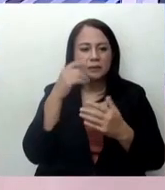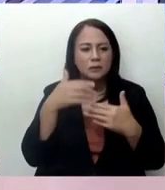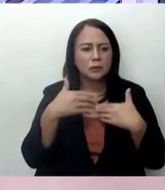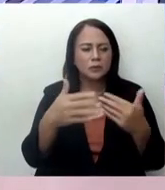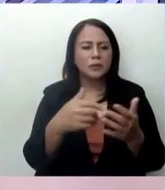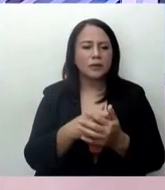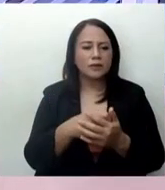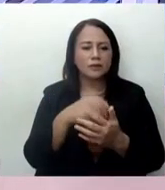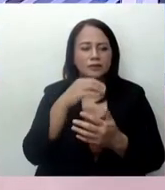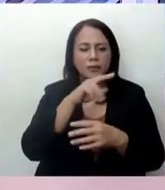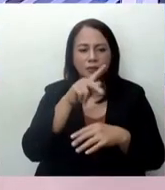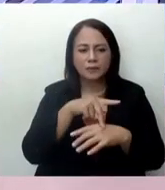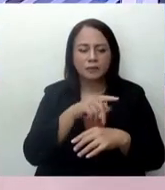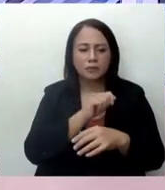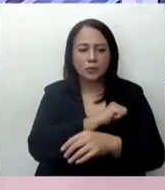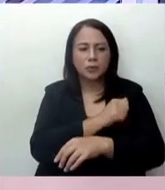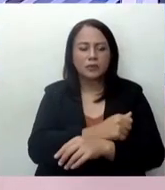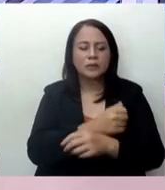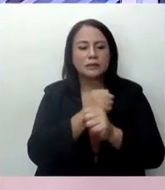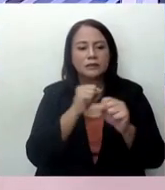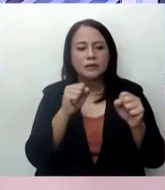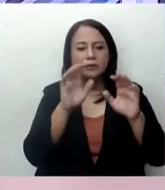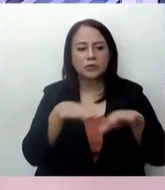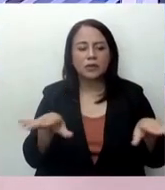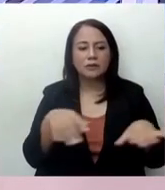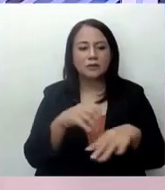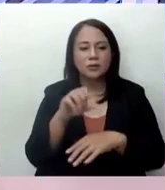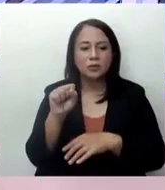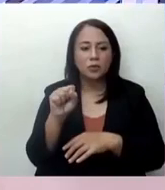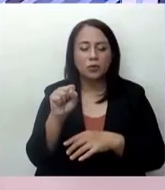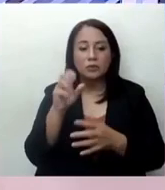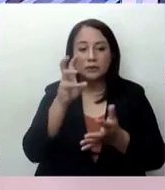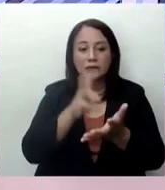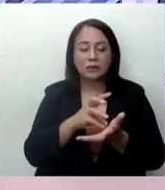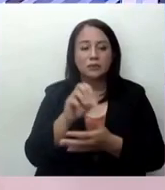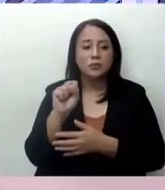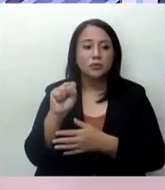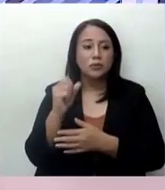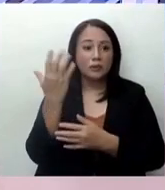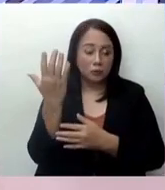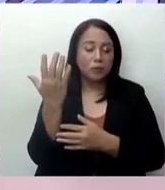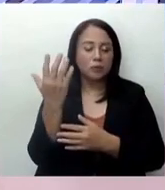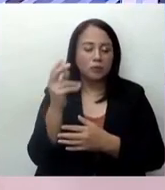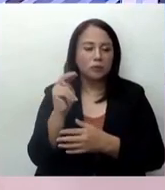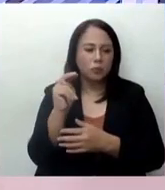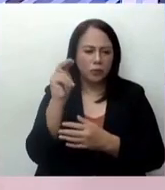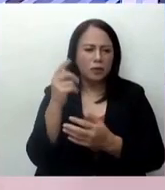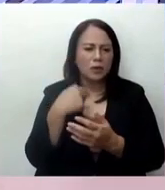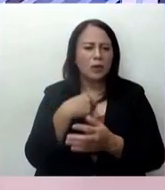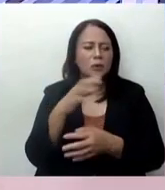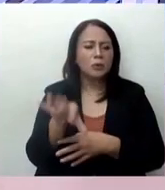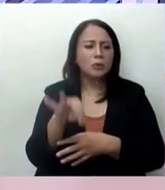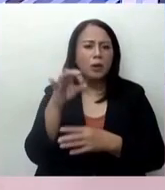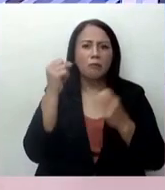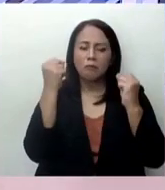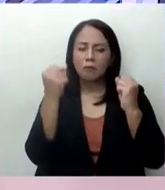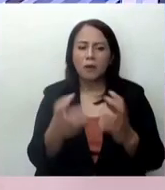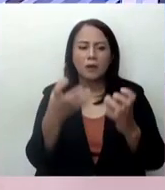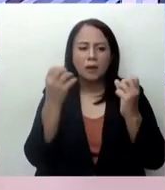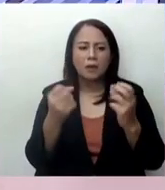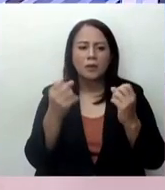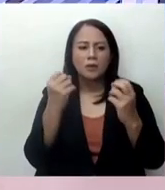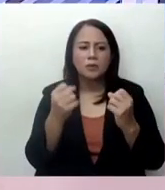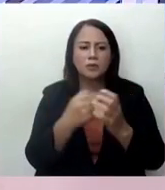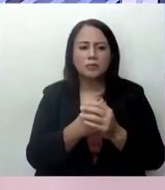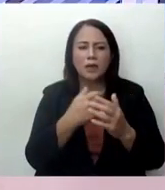authorities urged to rescue children in Socorro town in Surigao del Norte after the discovery of dozens of tombs of